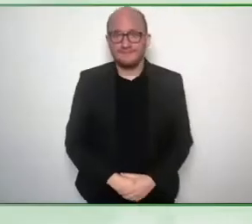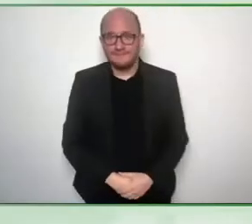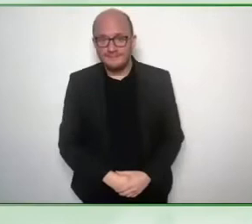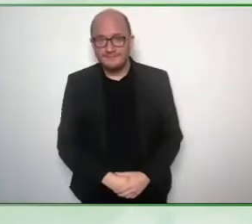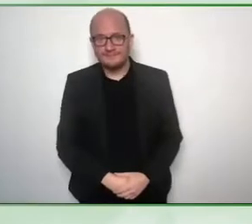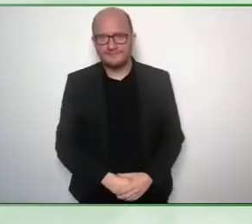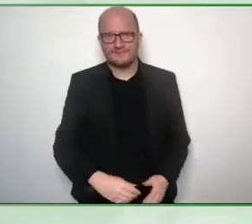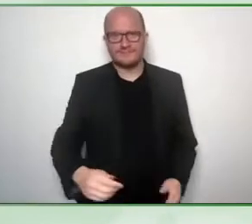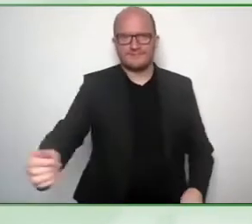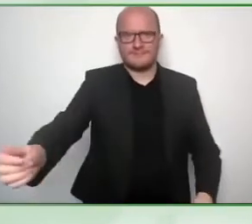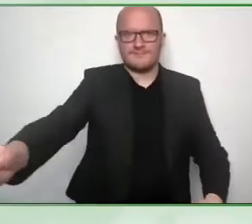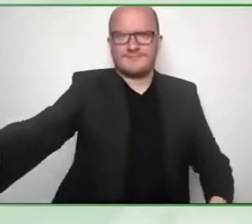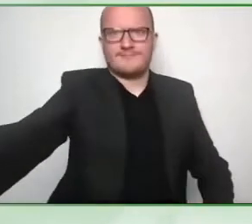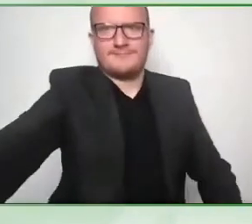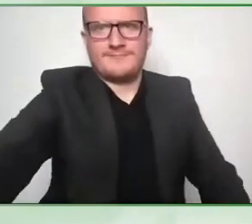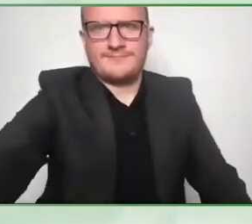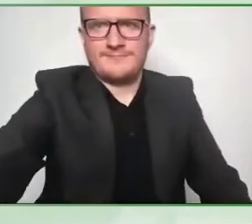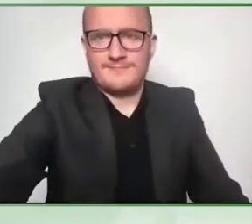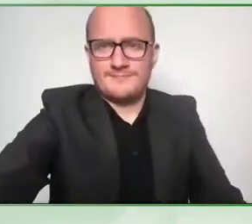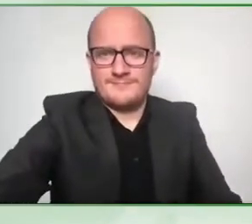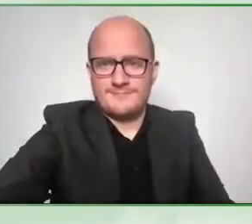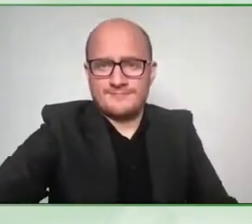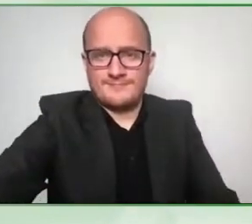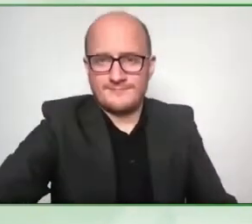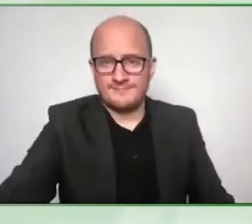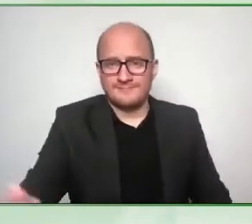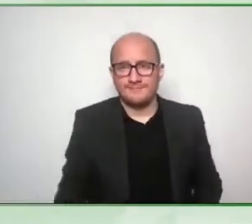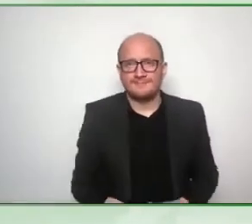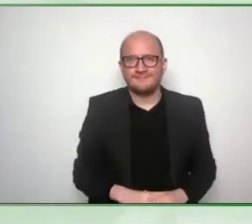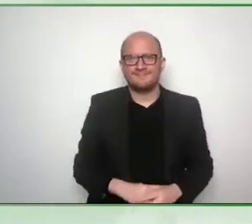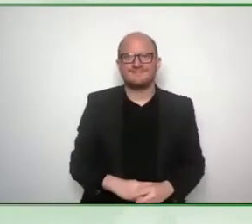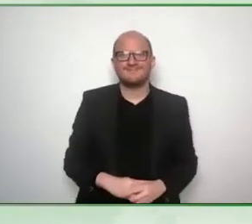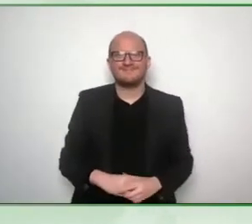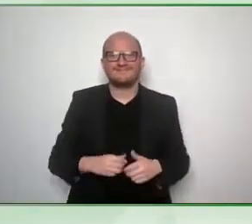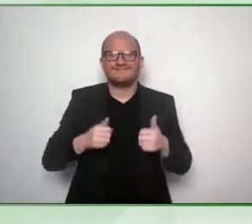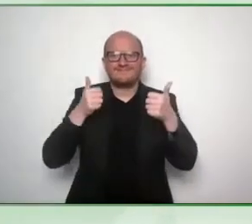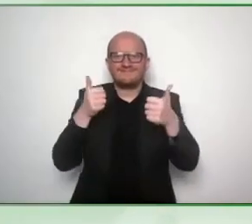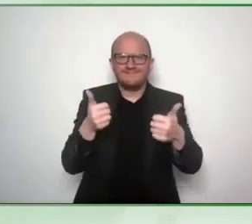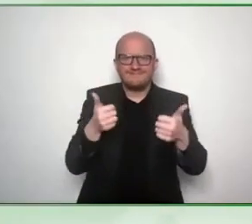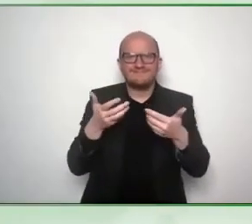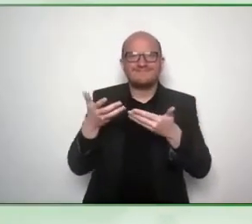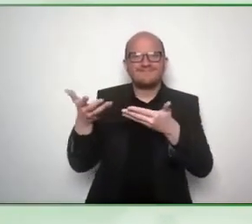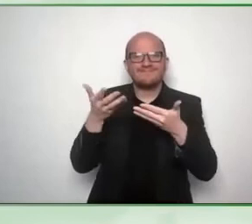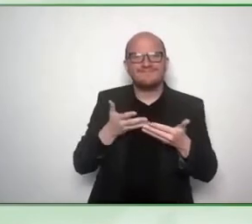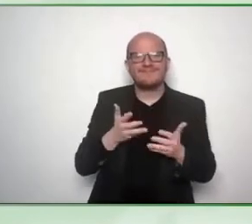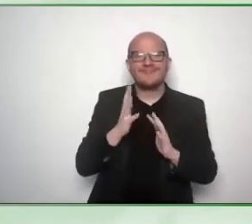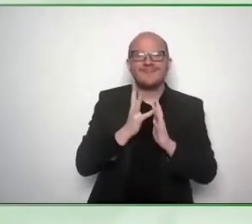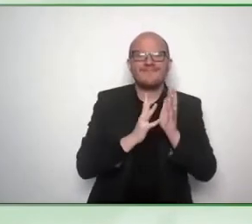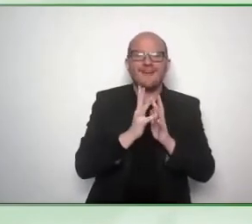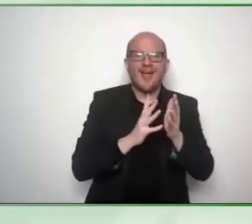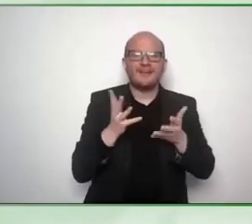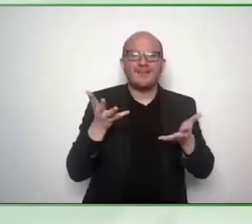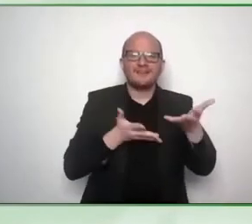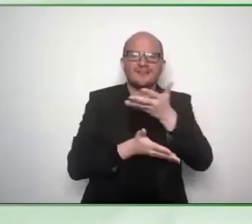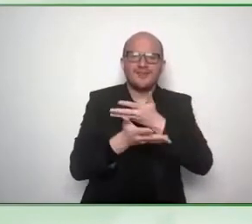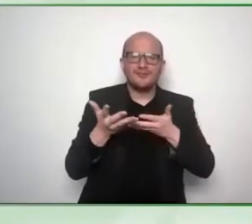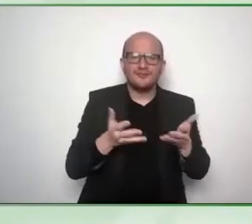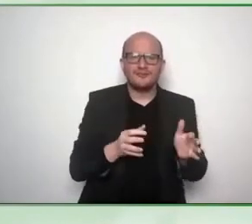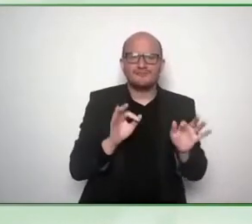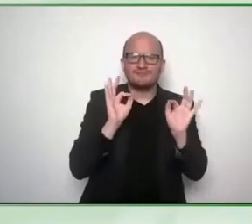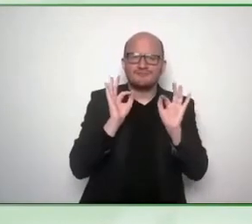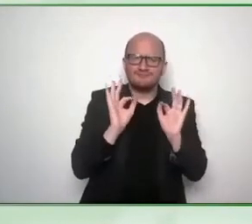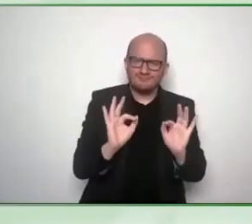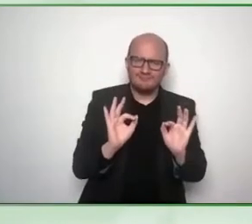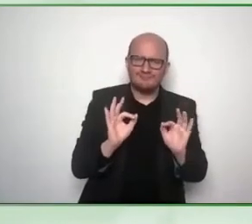dear zero conference delegates dear guests of our fireside discussions I know that you have joined right now